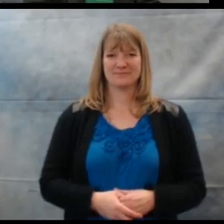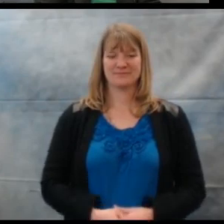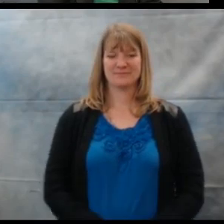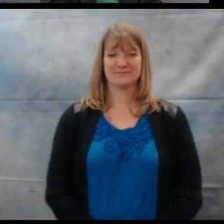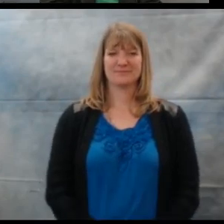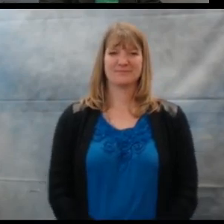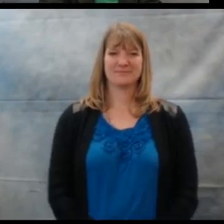Bye,